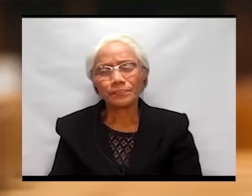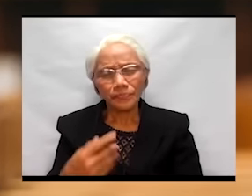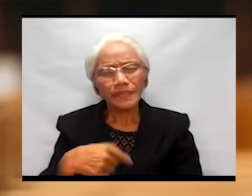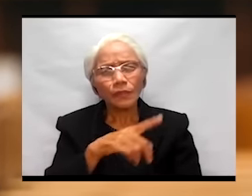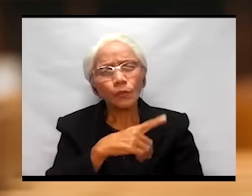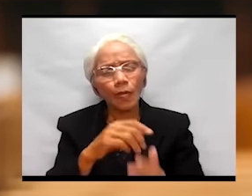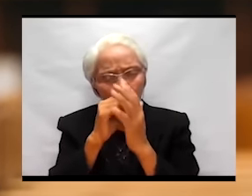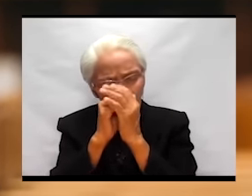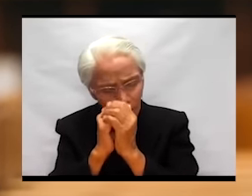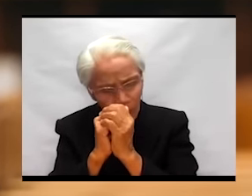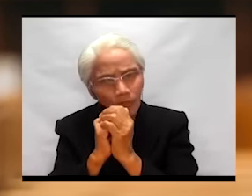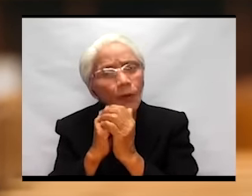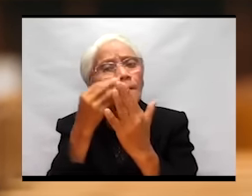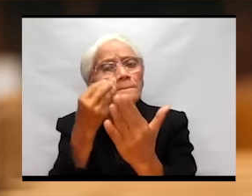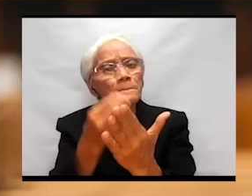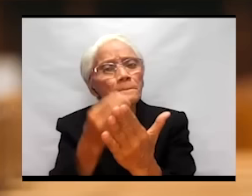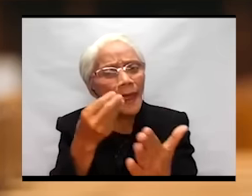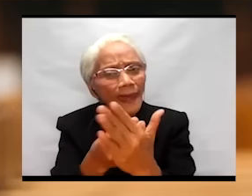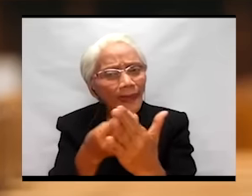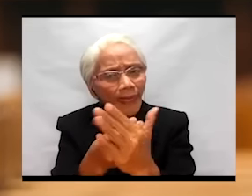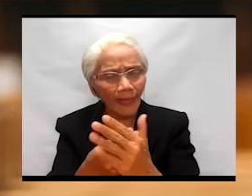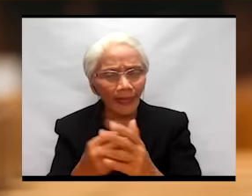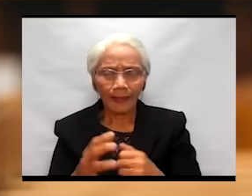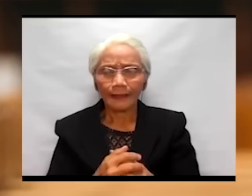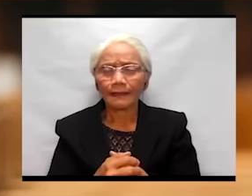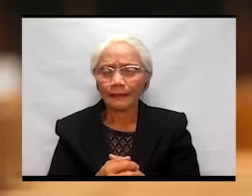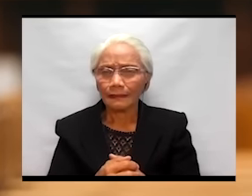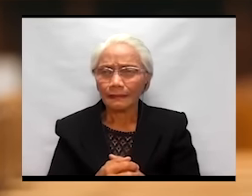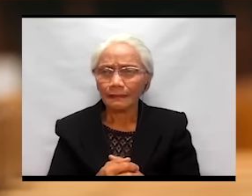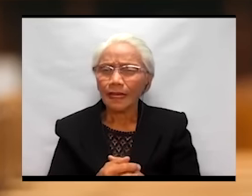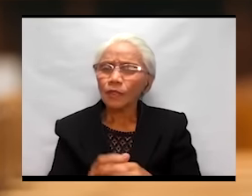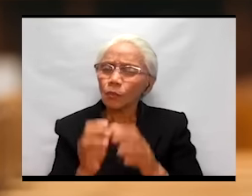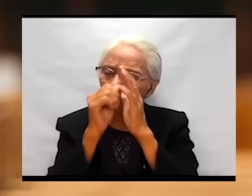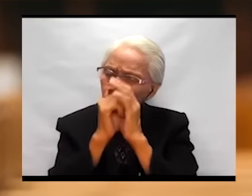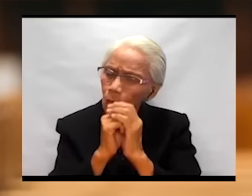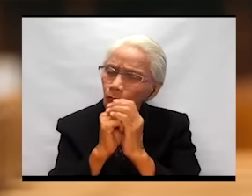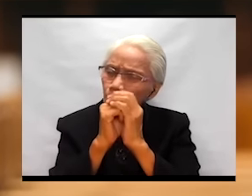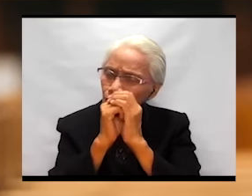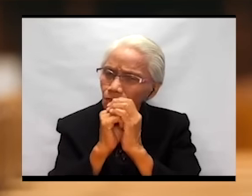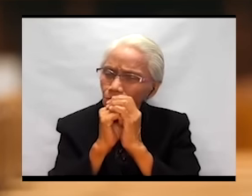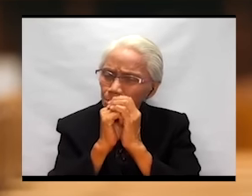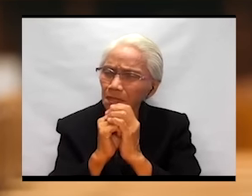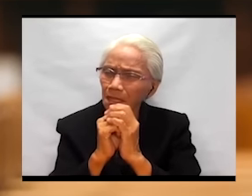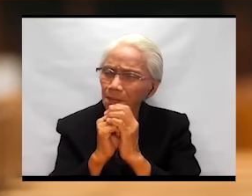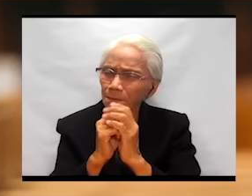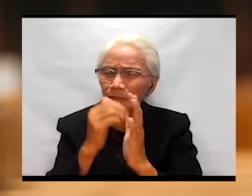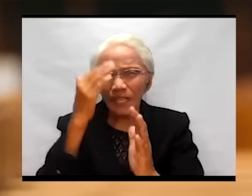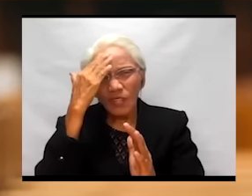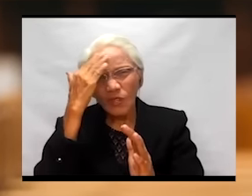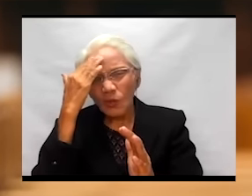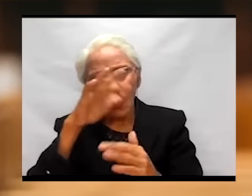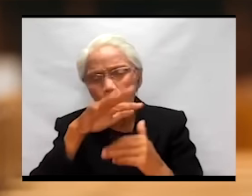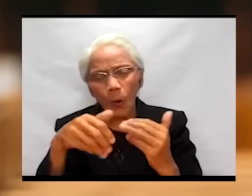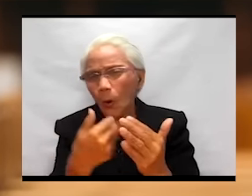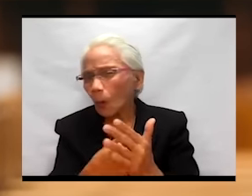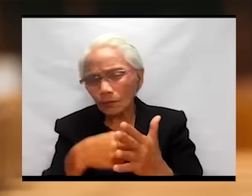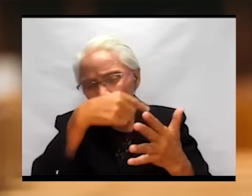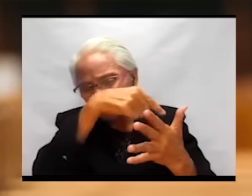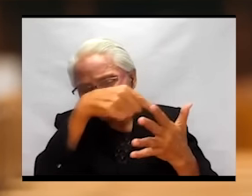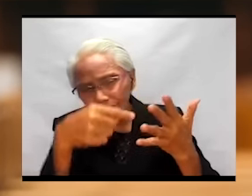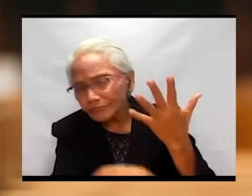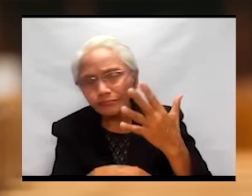That we are worshipping all these false promises. And when they